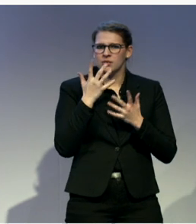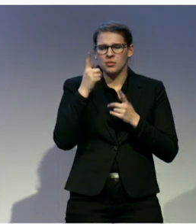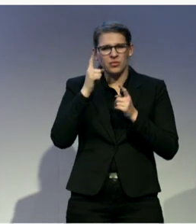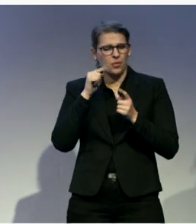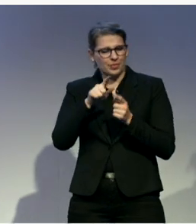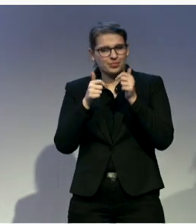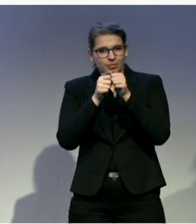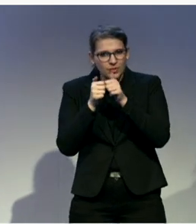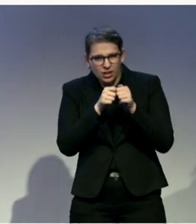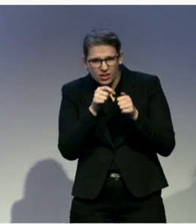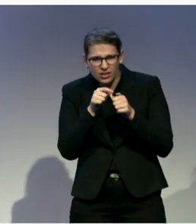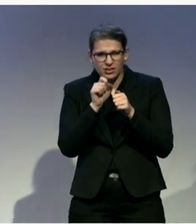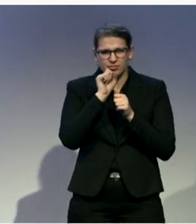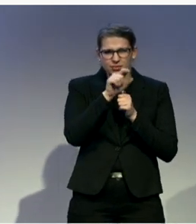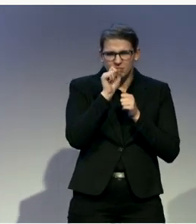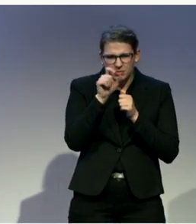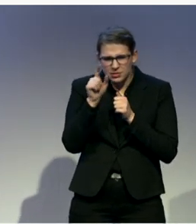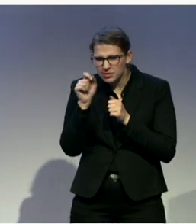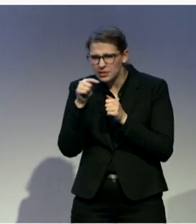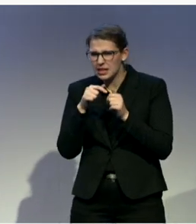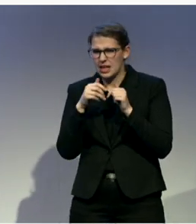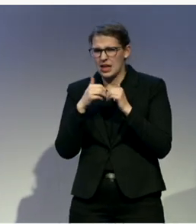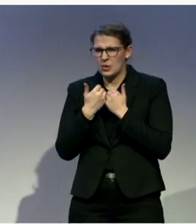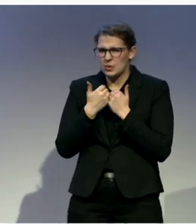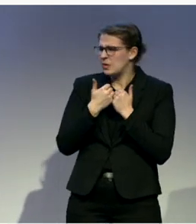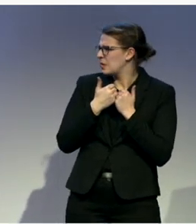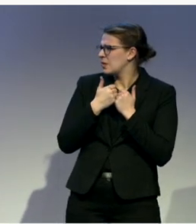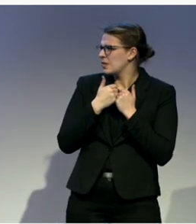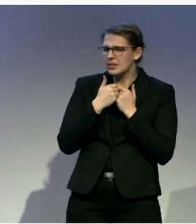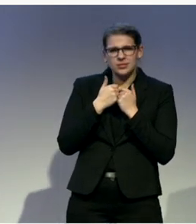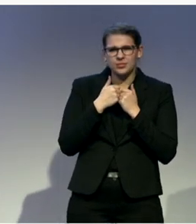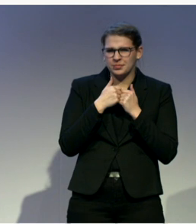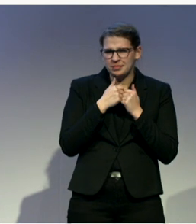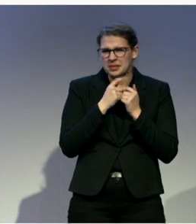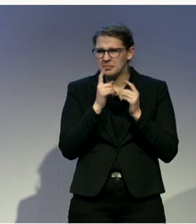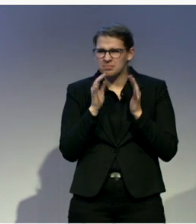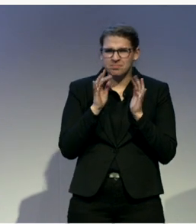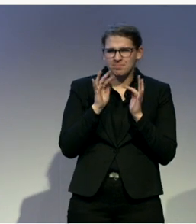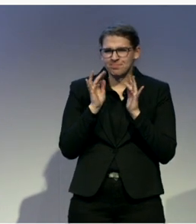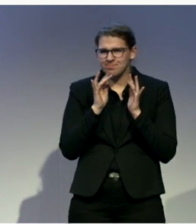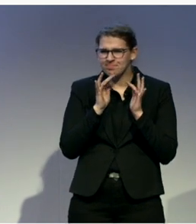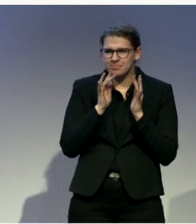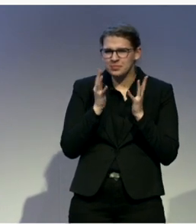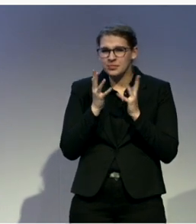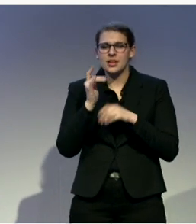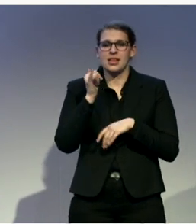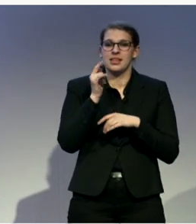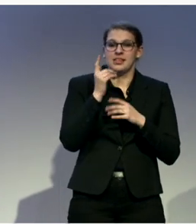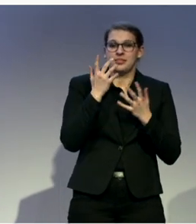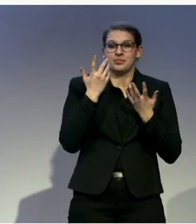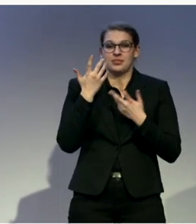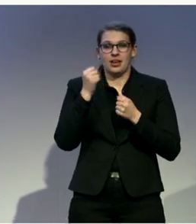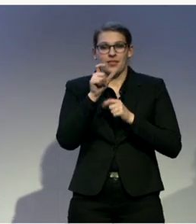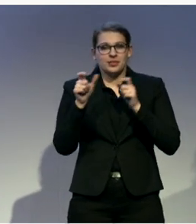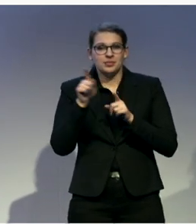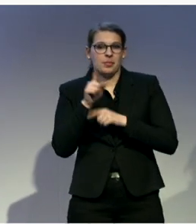linguistic skills are, you know, speak, they write differently. I